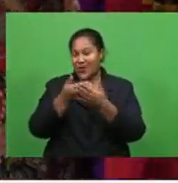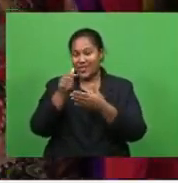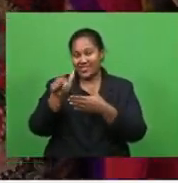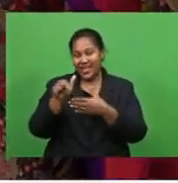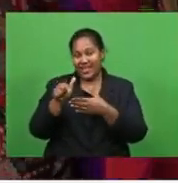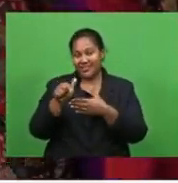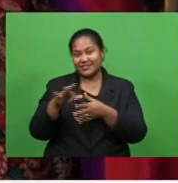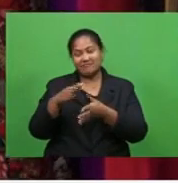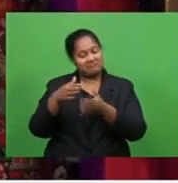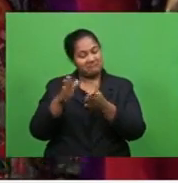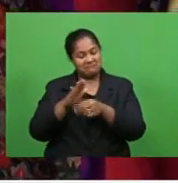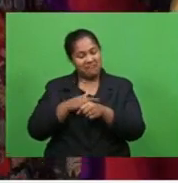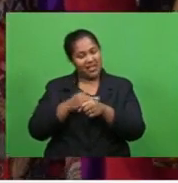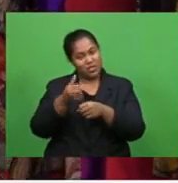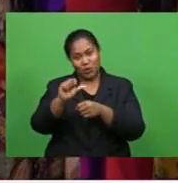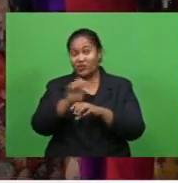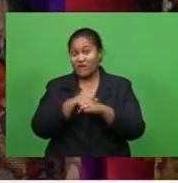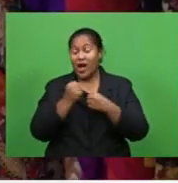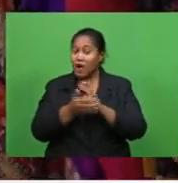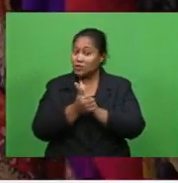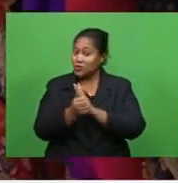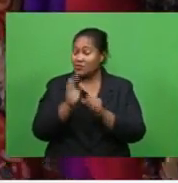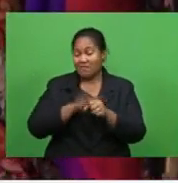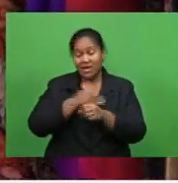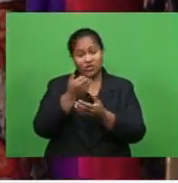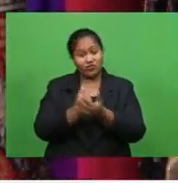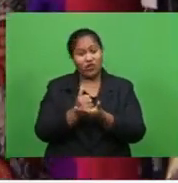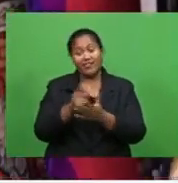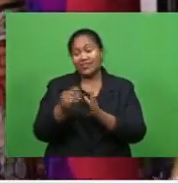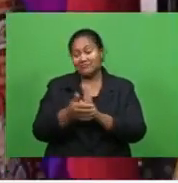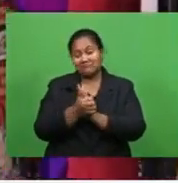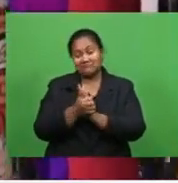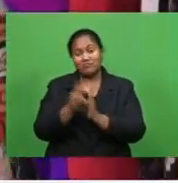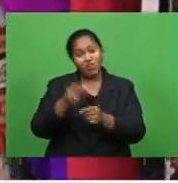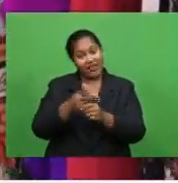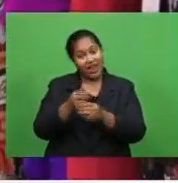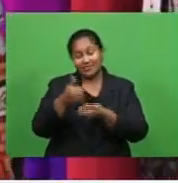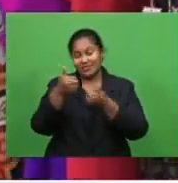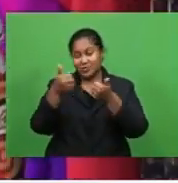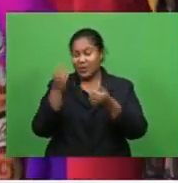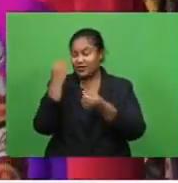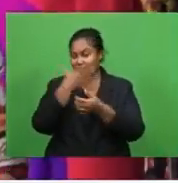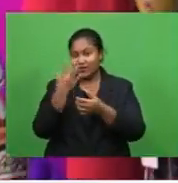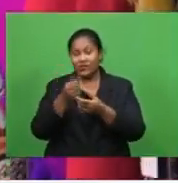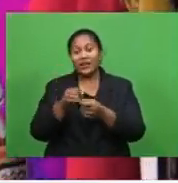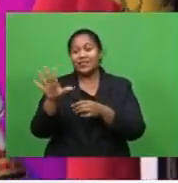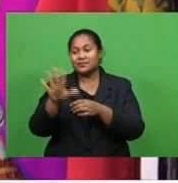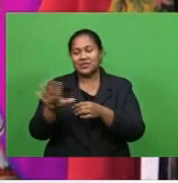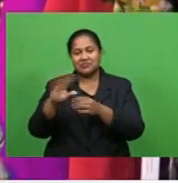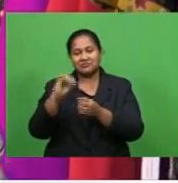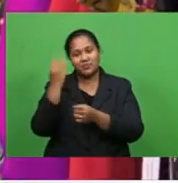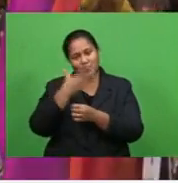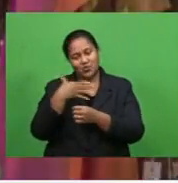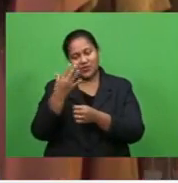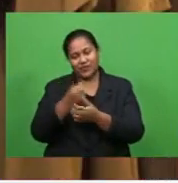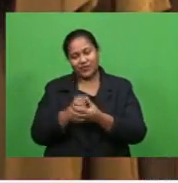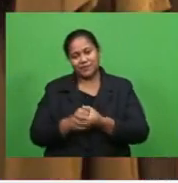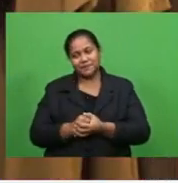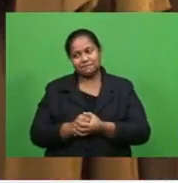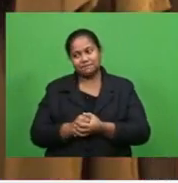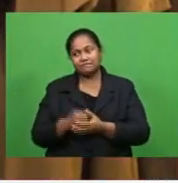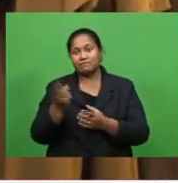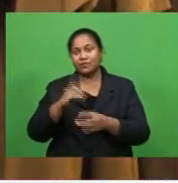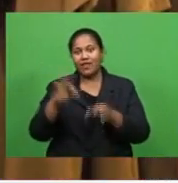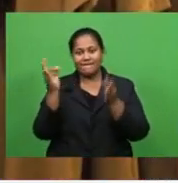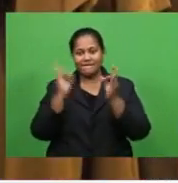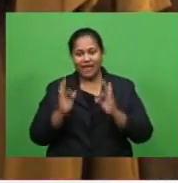honing in our skill, making sure that our product is more beautiful than before and making sure that the space that we operate out of is more beautiful than before. The fashion